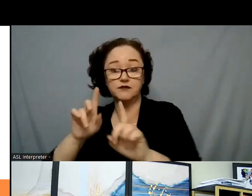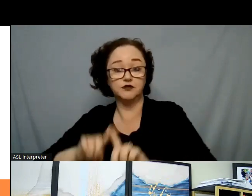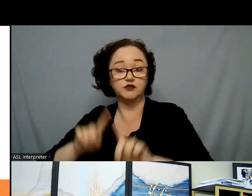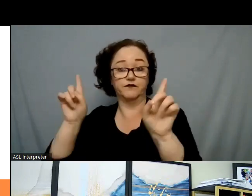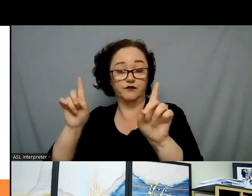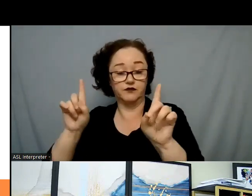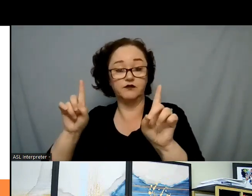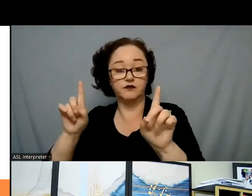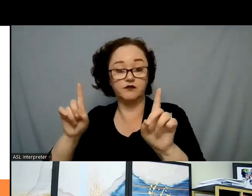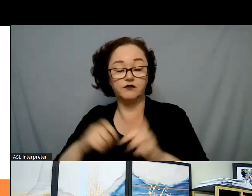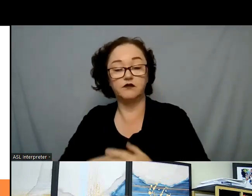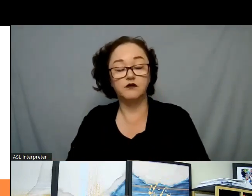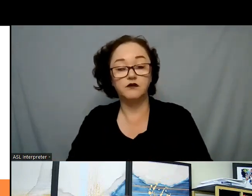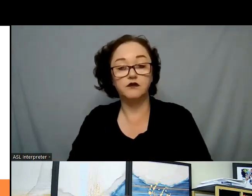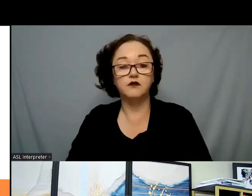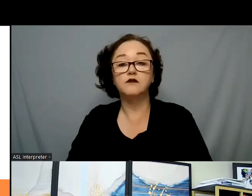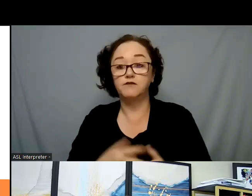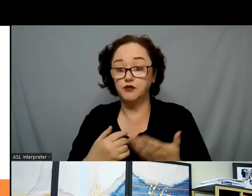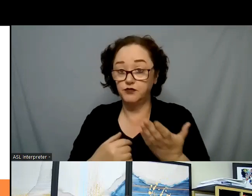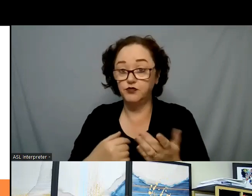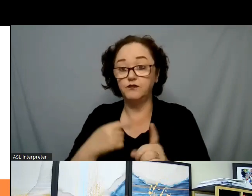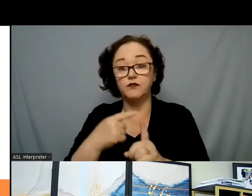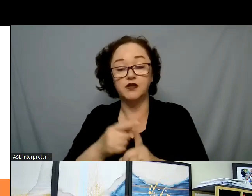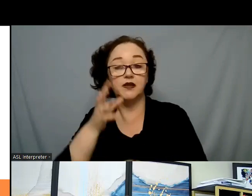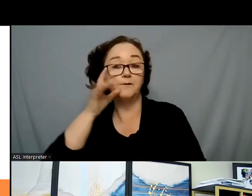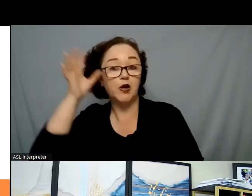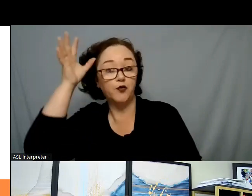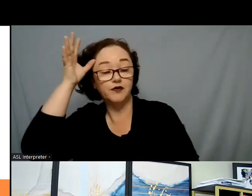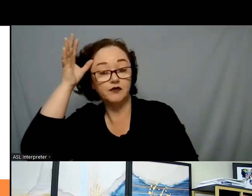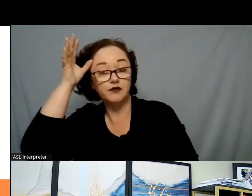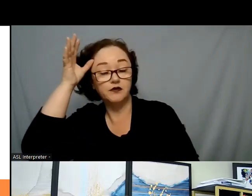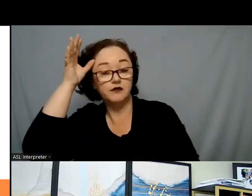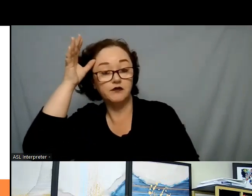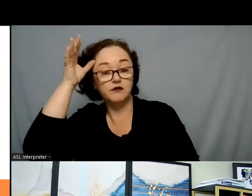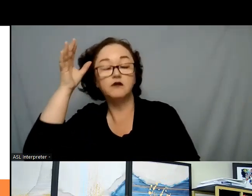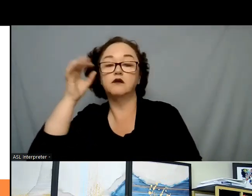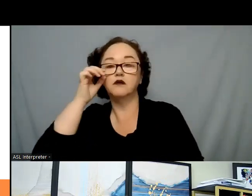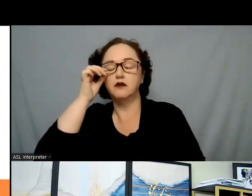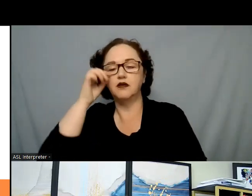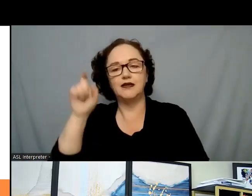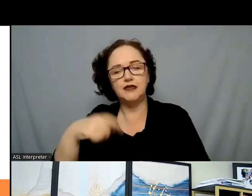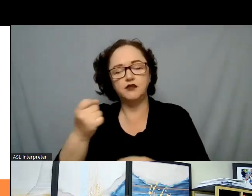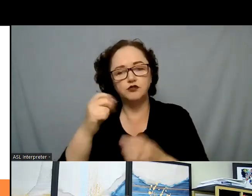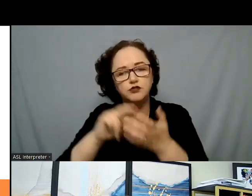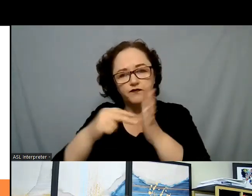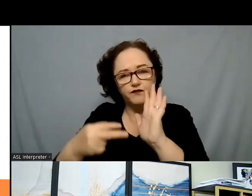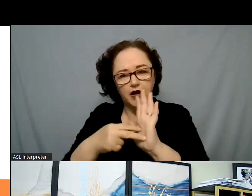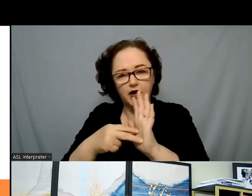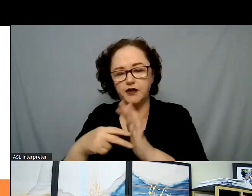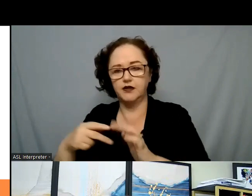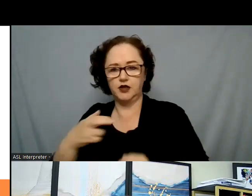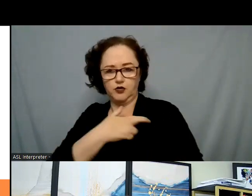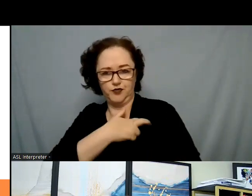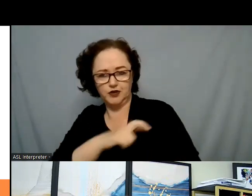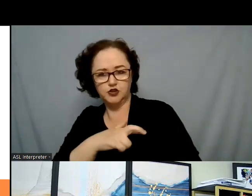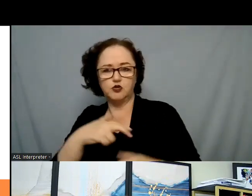as well as the parents to identify and define what spirituality and religion means to them so that if